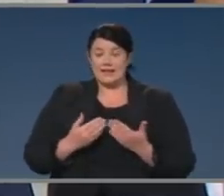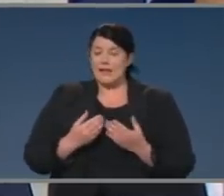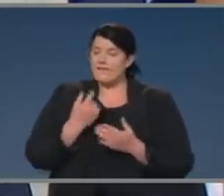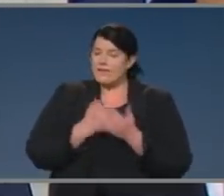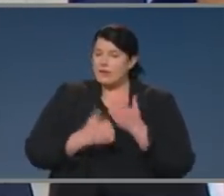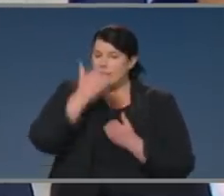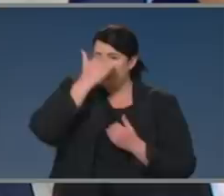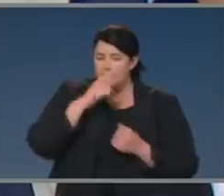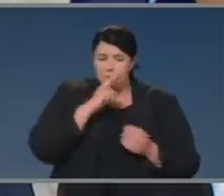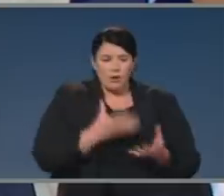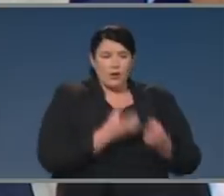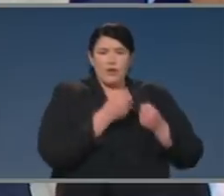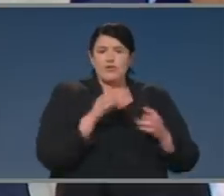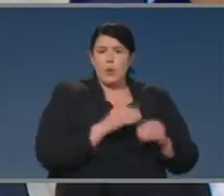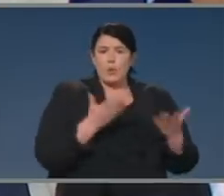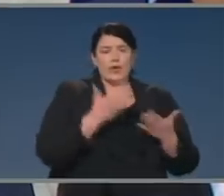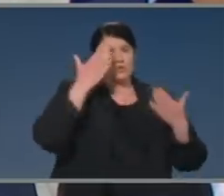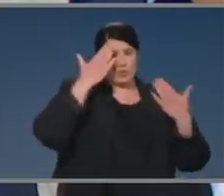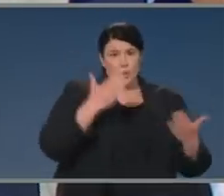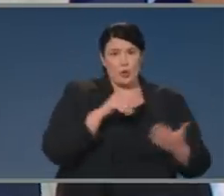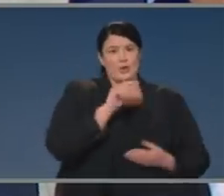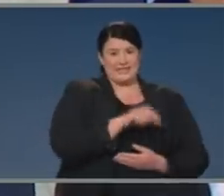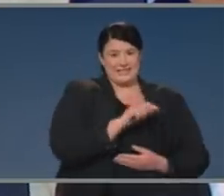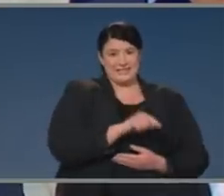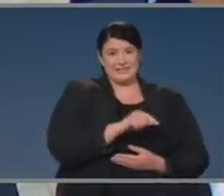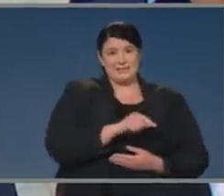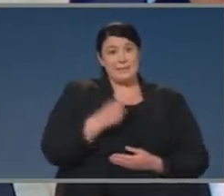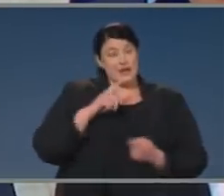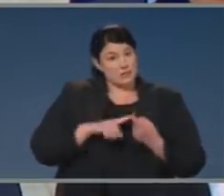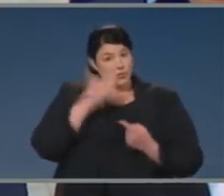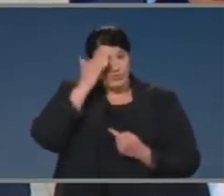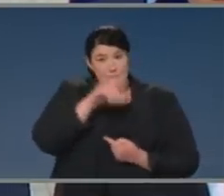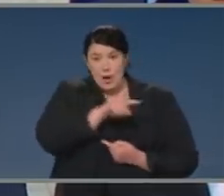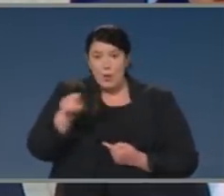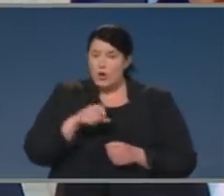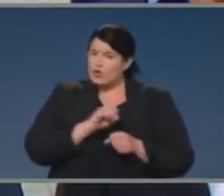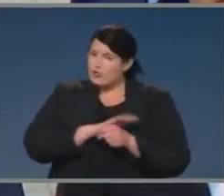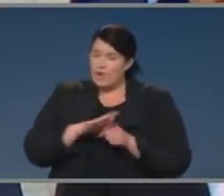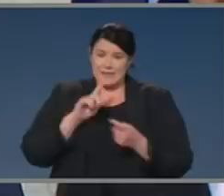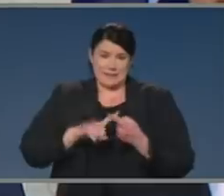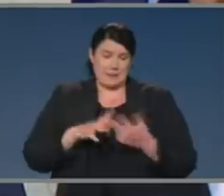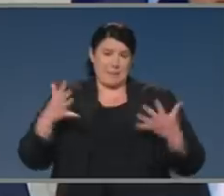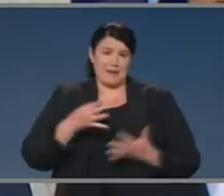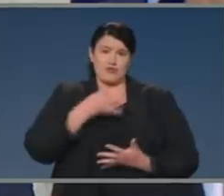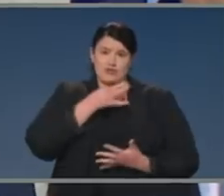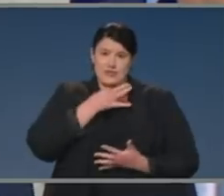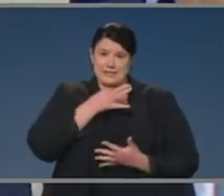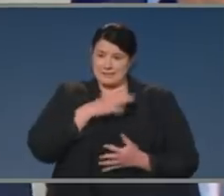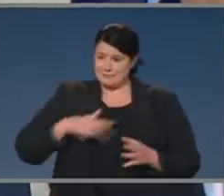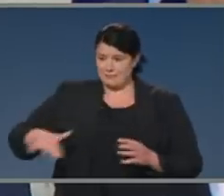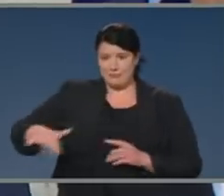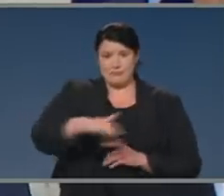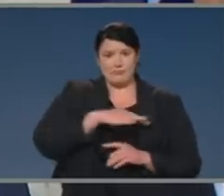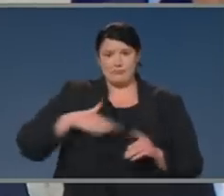cases in some jurisdictions. Just a reminder, this virus is still there at very low levels in the community. And I